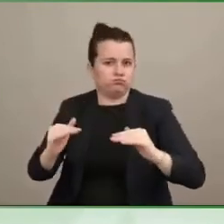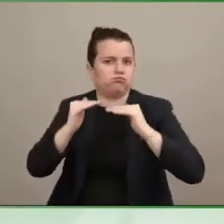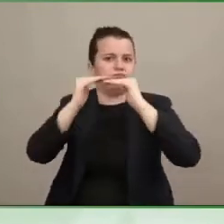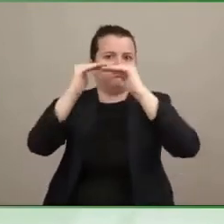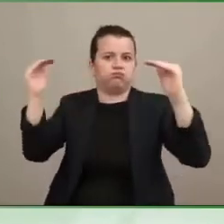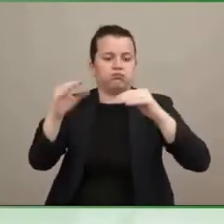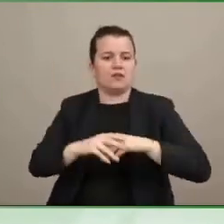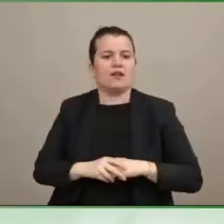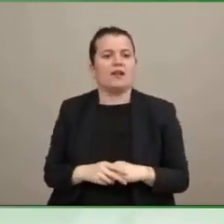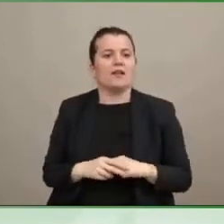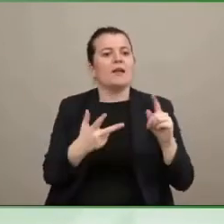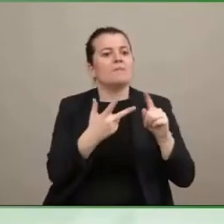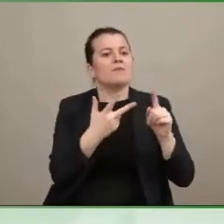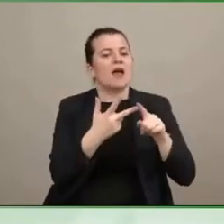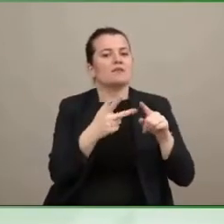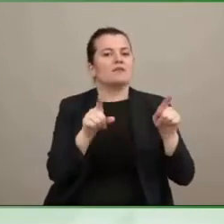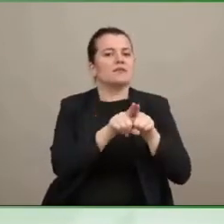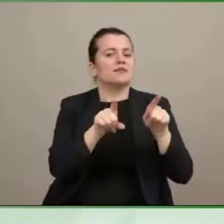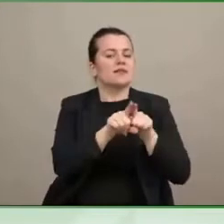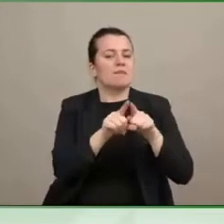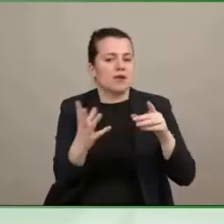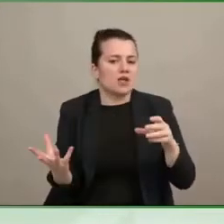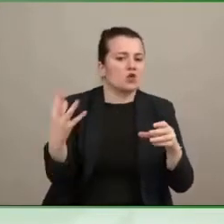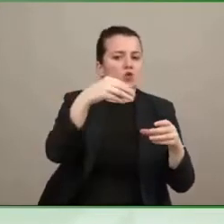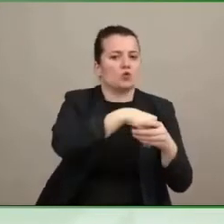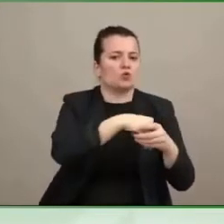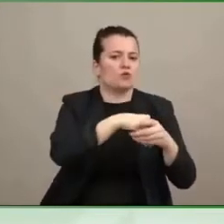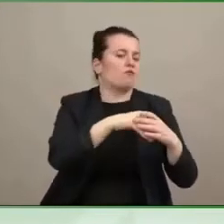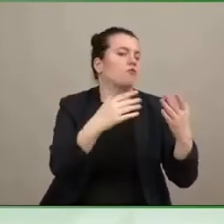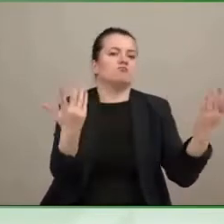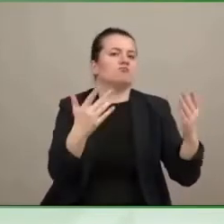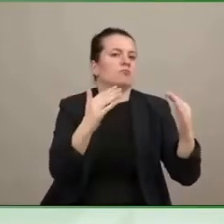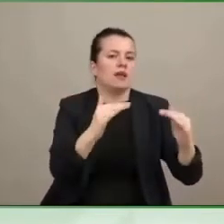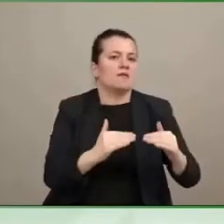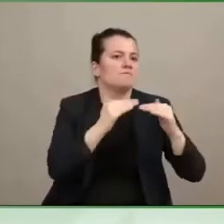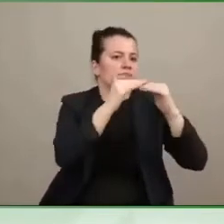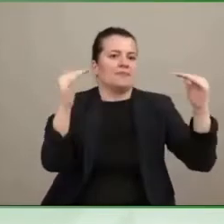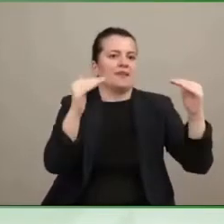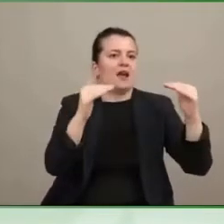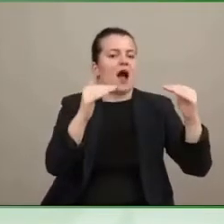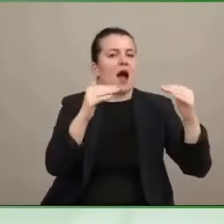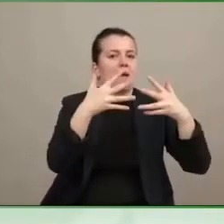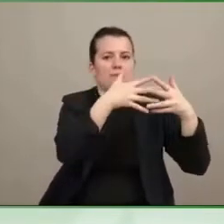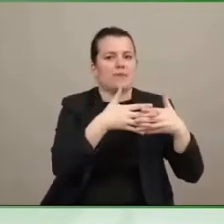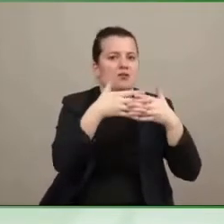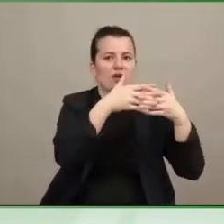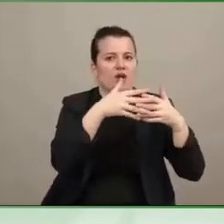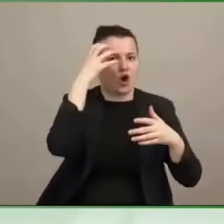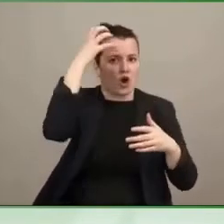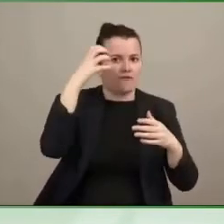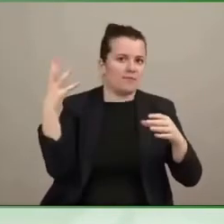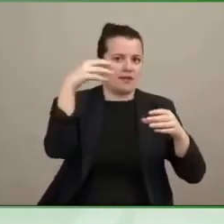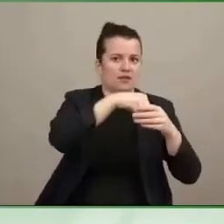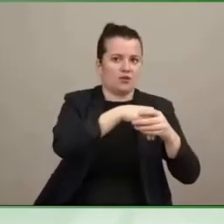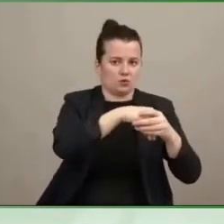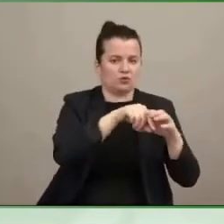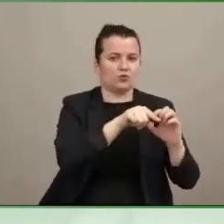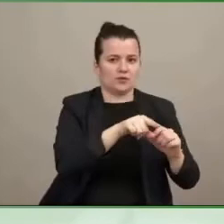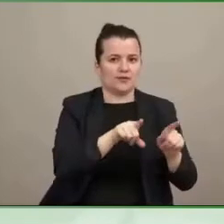Great. Thank you very much indeed. And, you know, to continue with that,